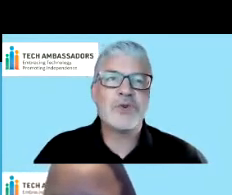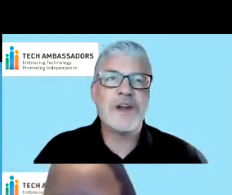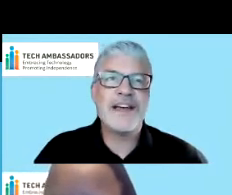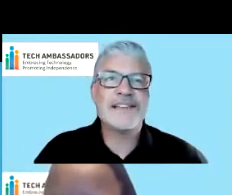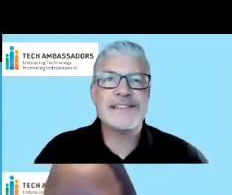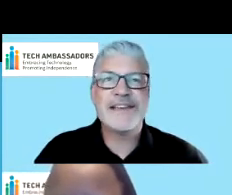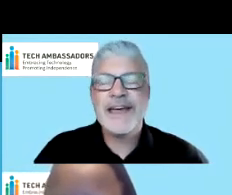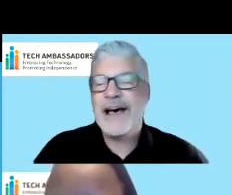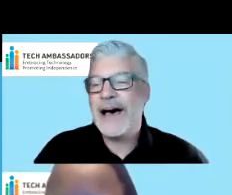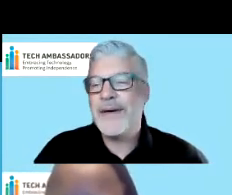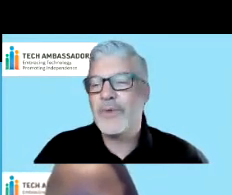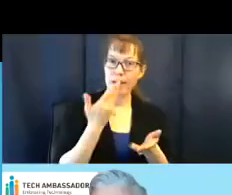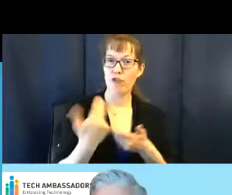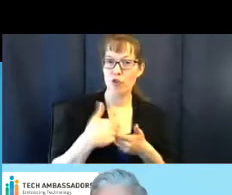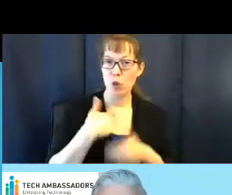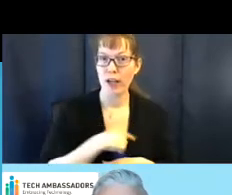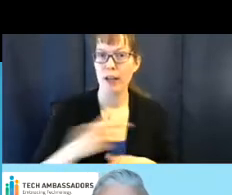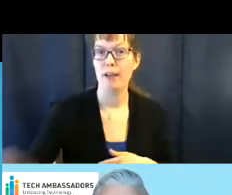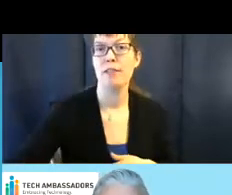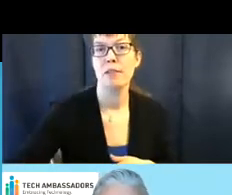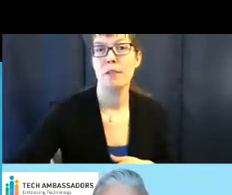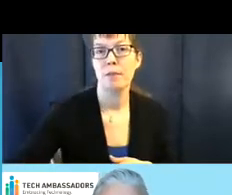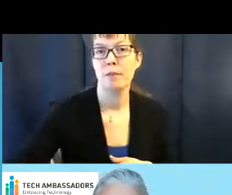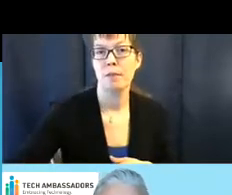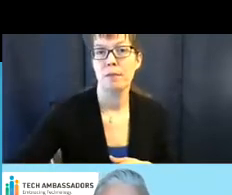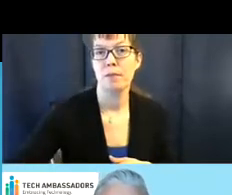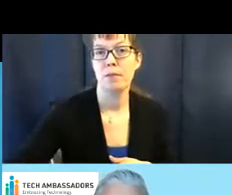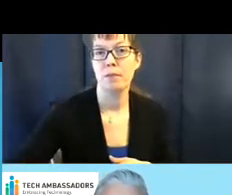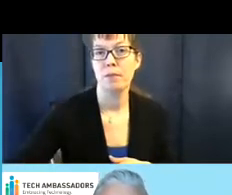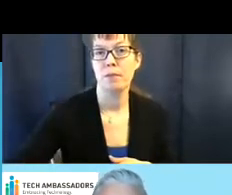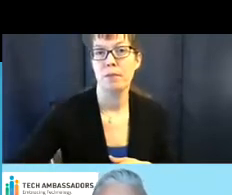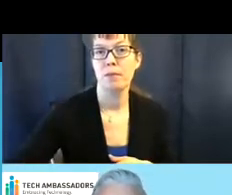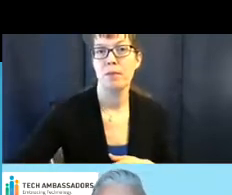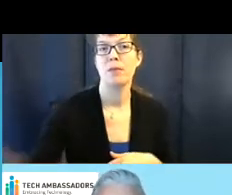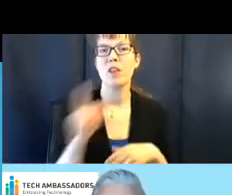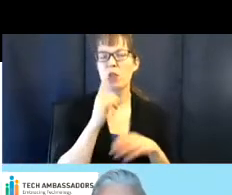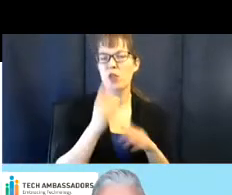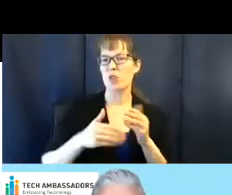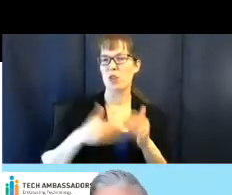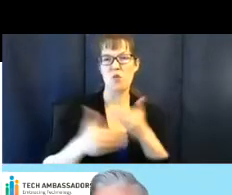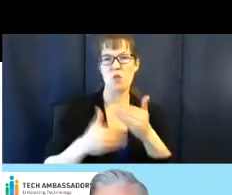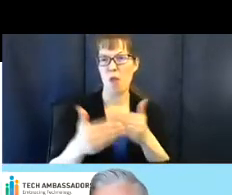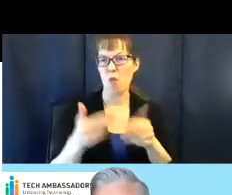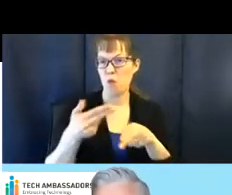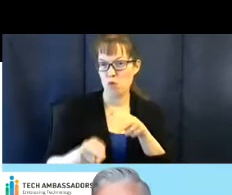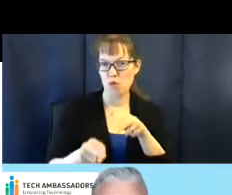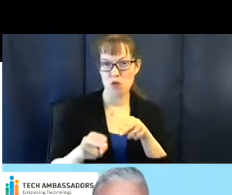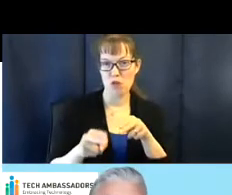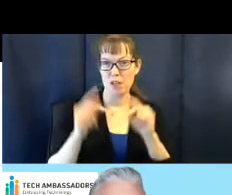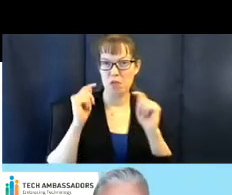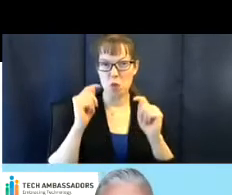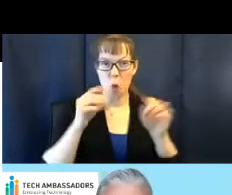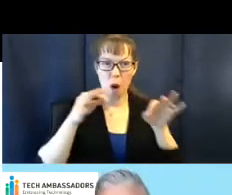very much for joining us. I am really quickly going to just run through a brief tutorial on